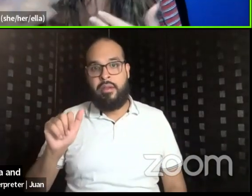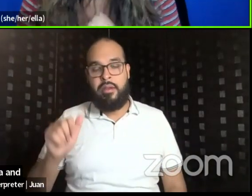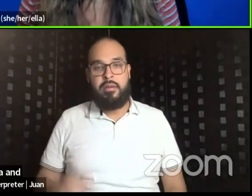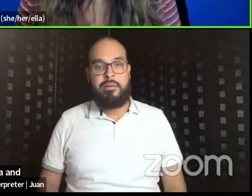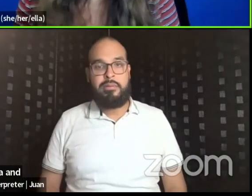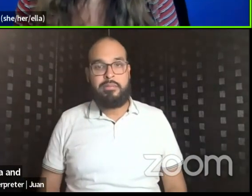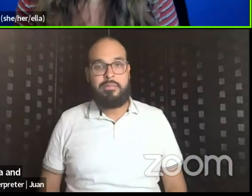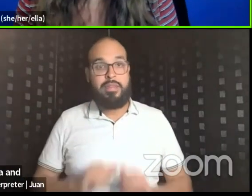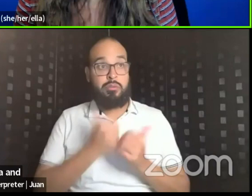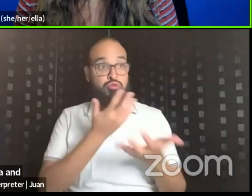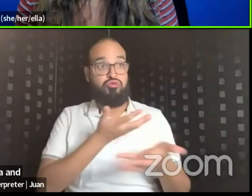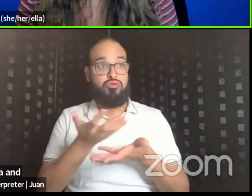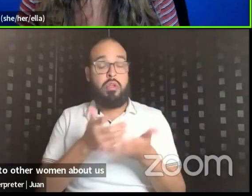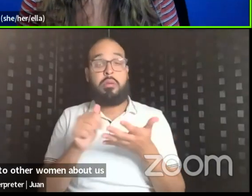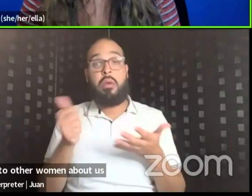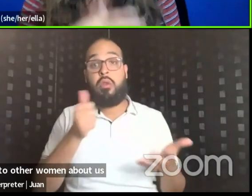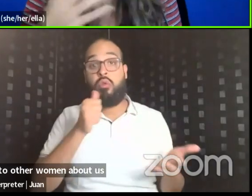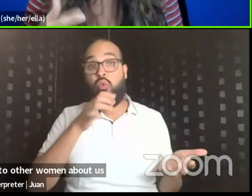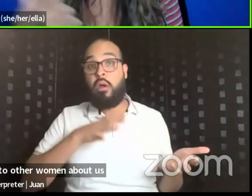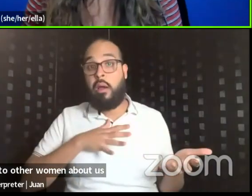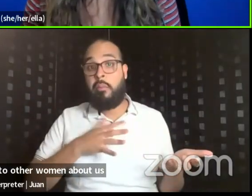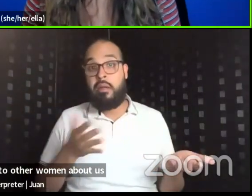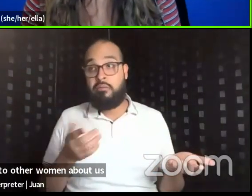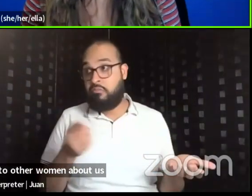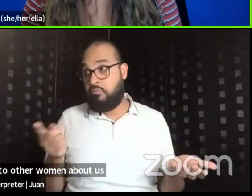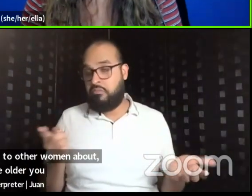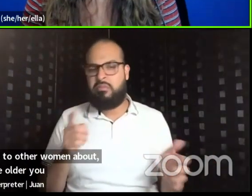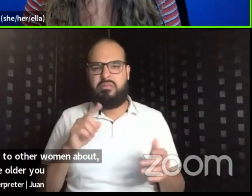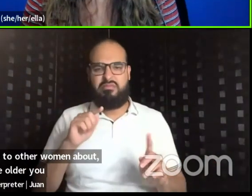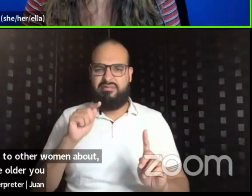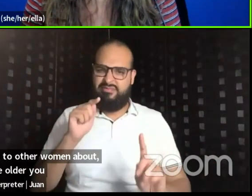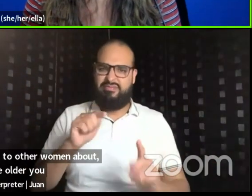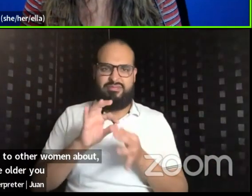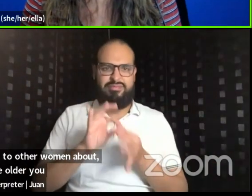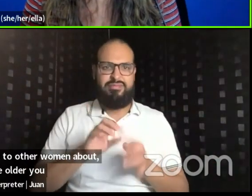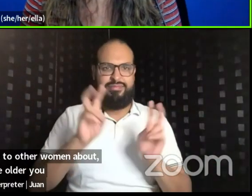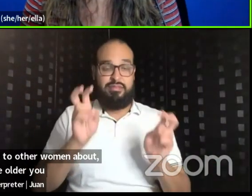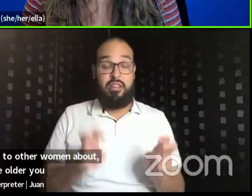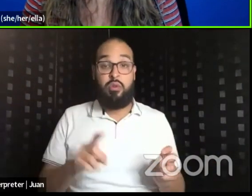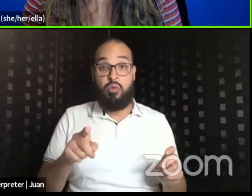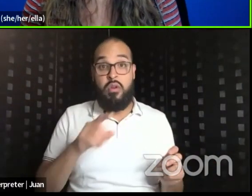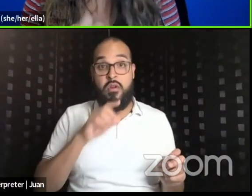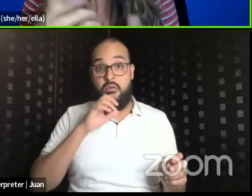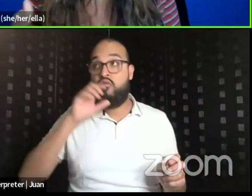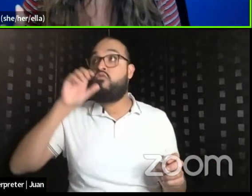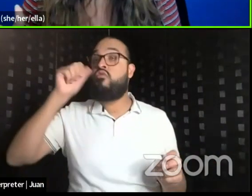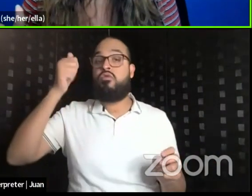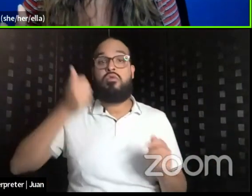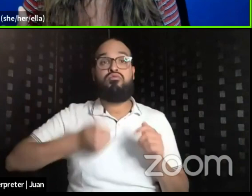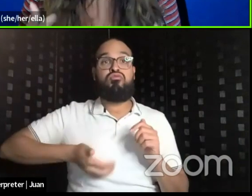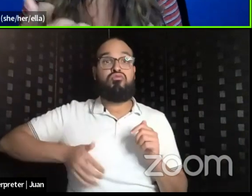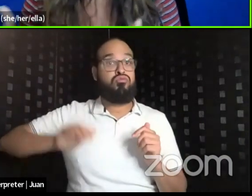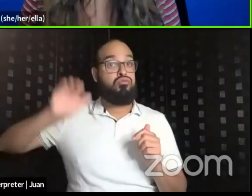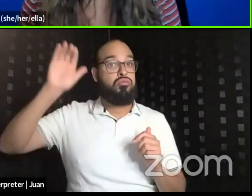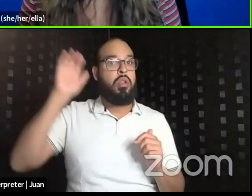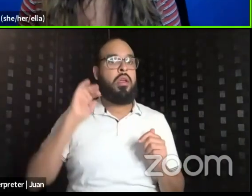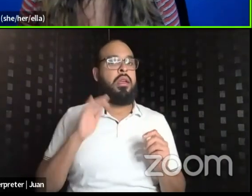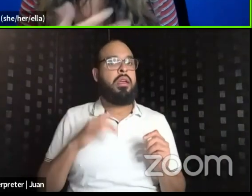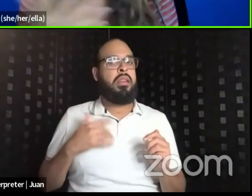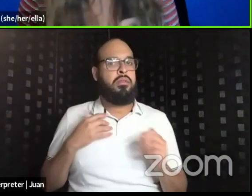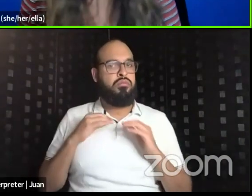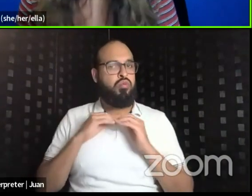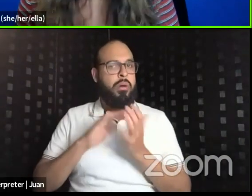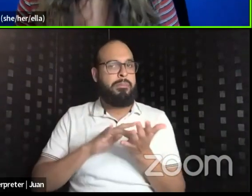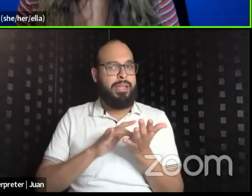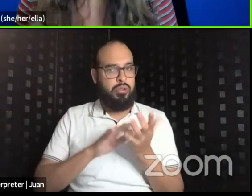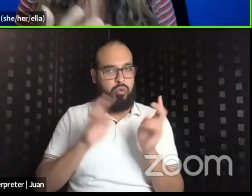speak to other women about, about things, because the older you get also, um, the more medical issues that we have as women.